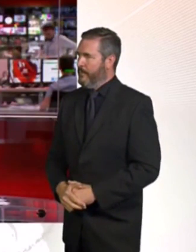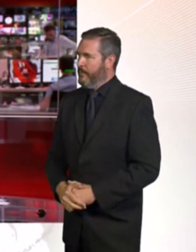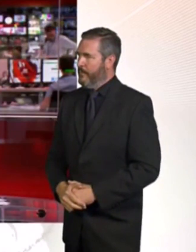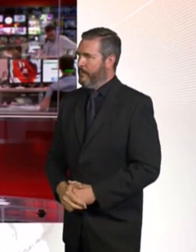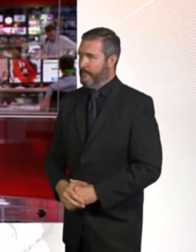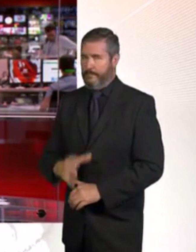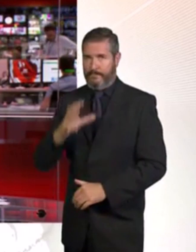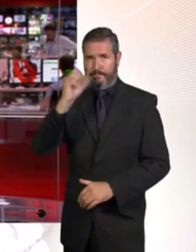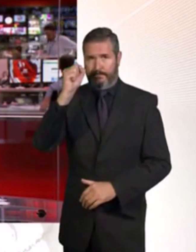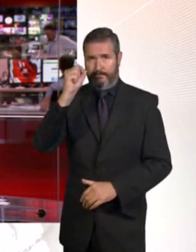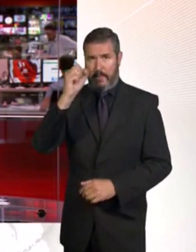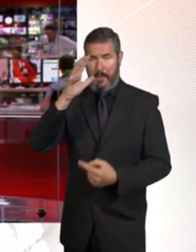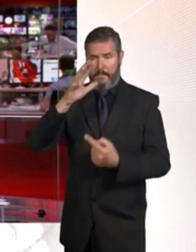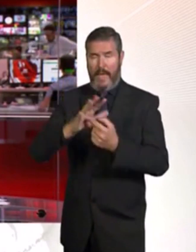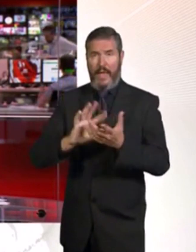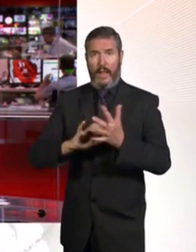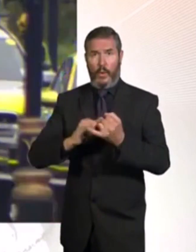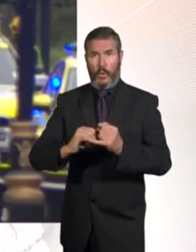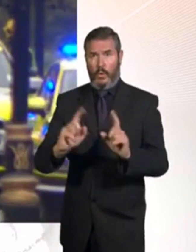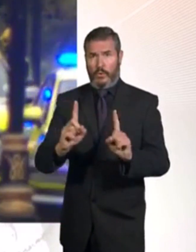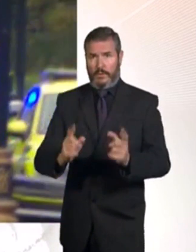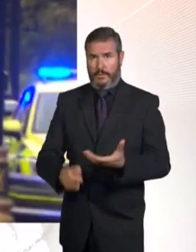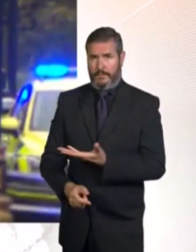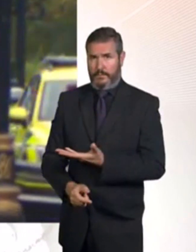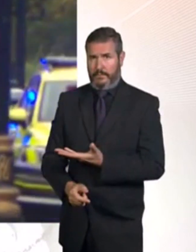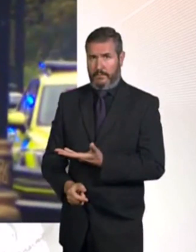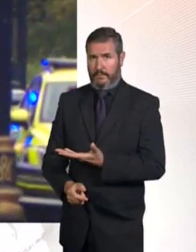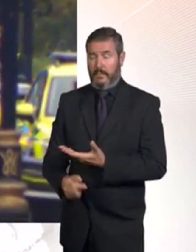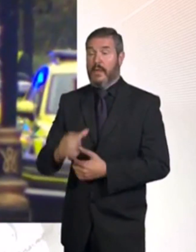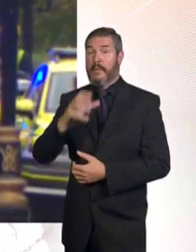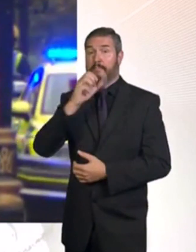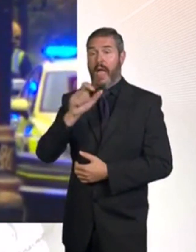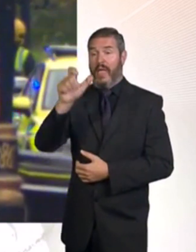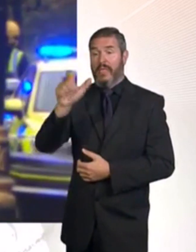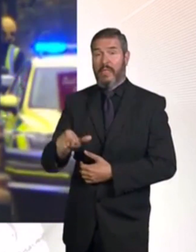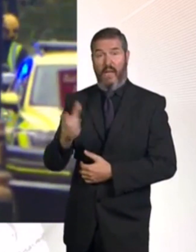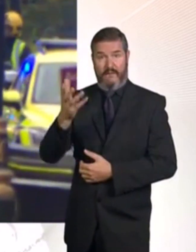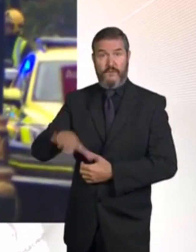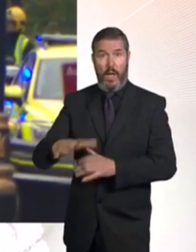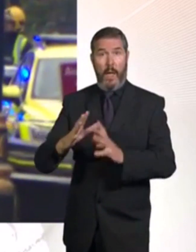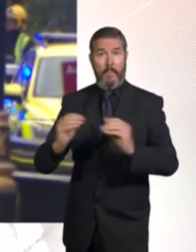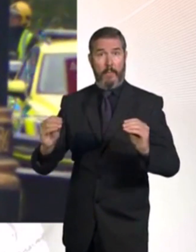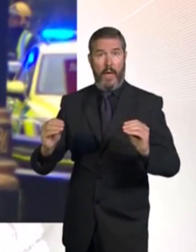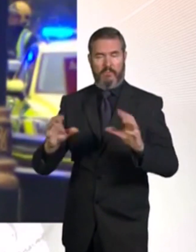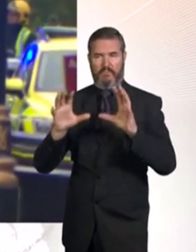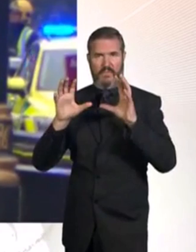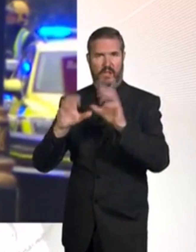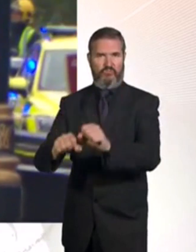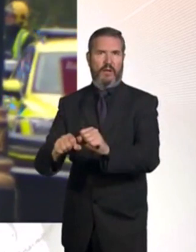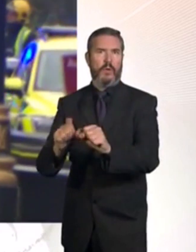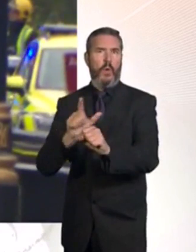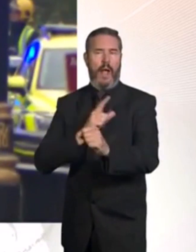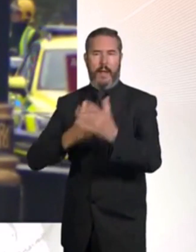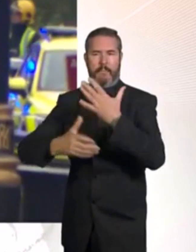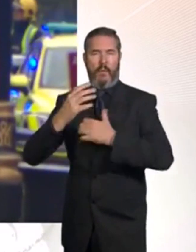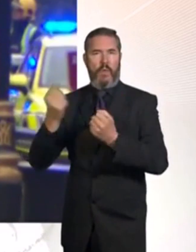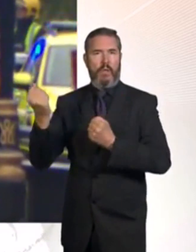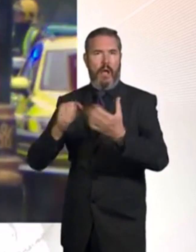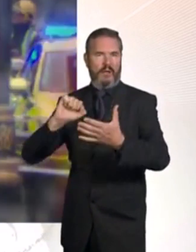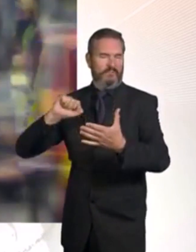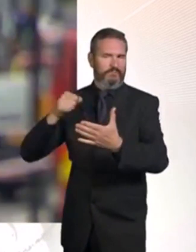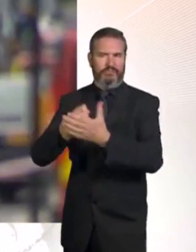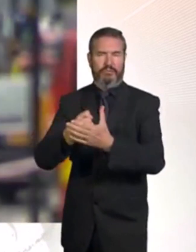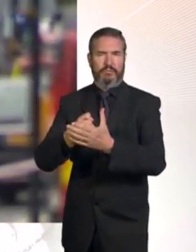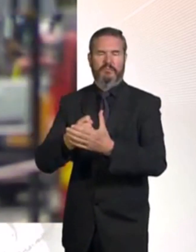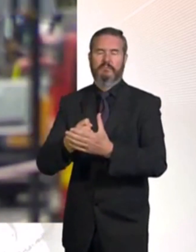A reminder now of our main story this lunchtime. A man from the Birmingham area is arrested on suspicion of terrorism offences after